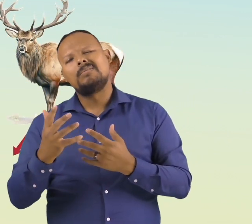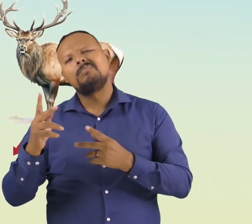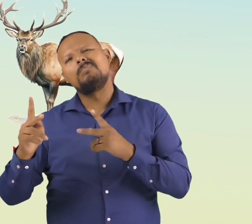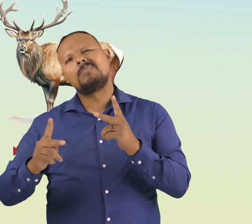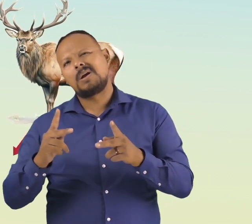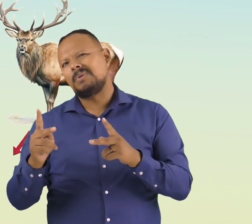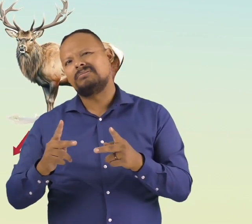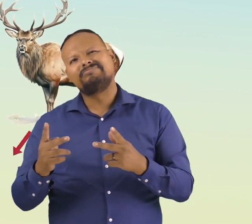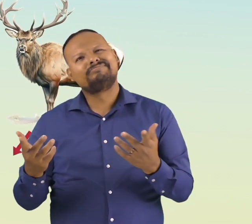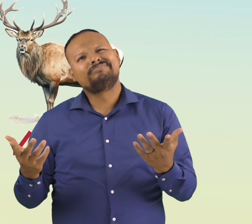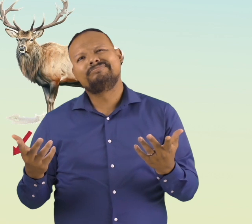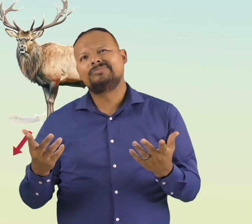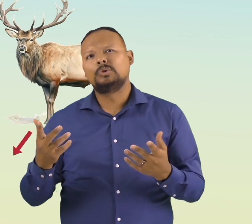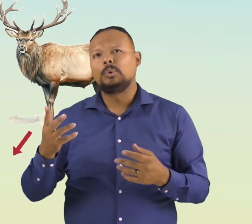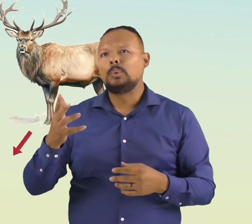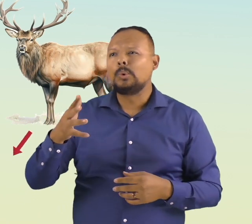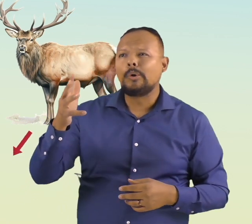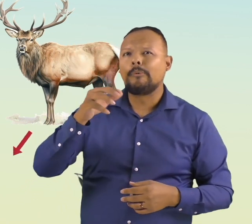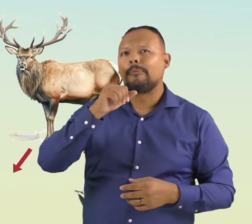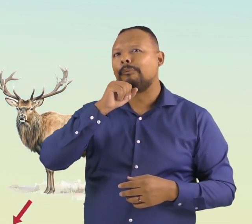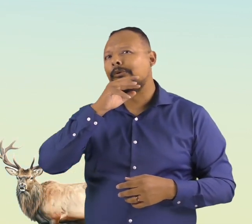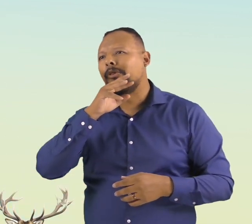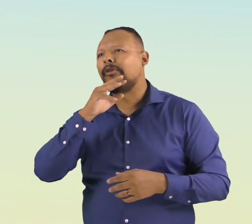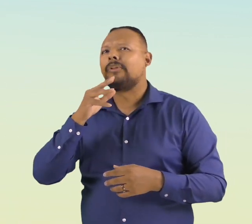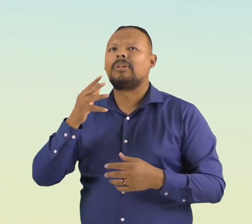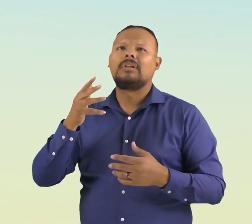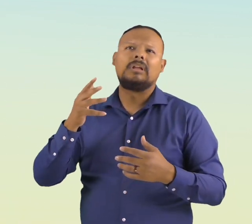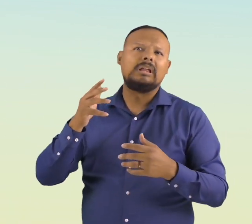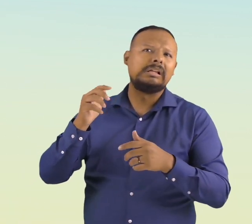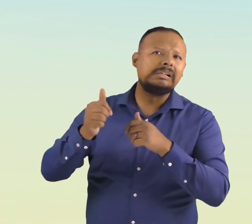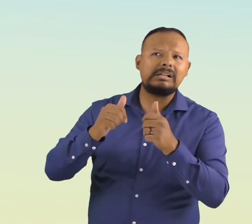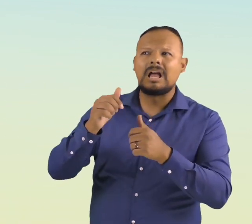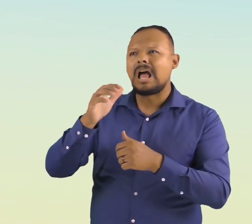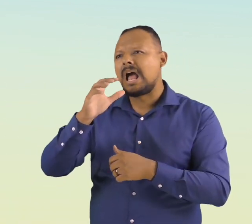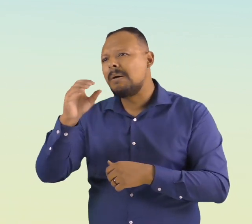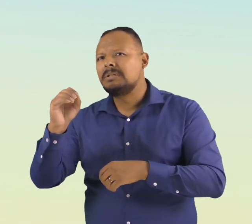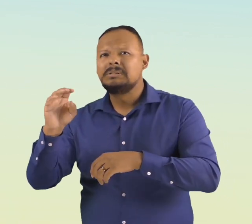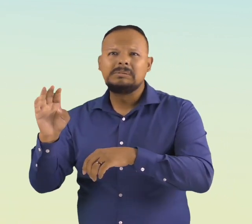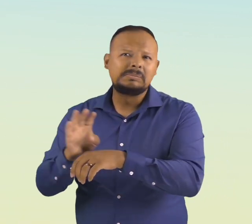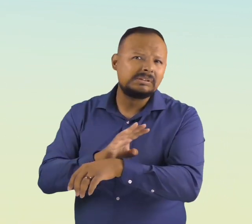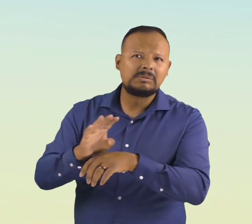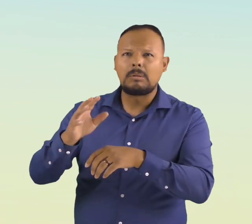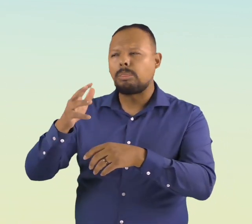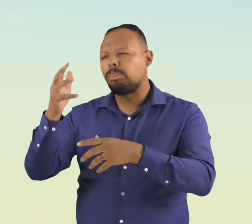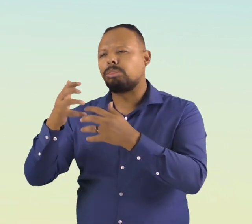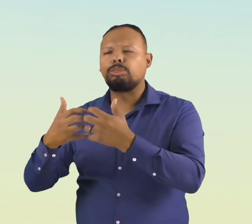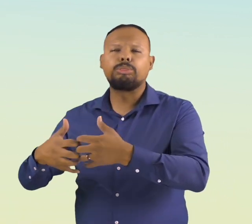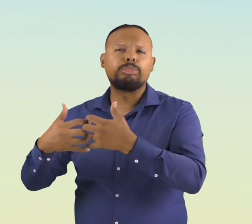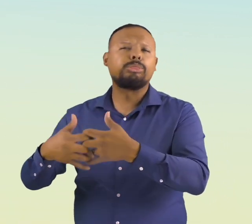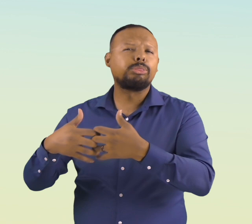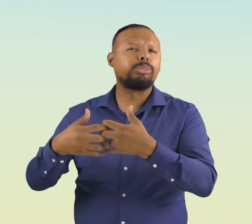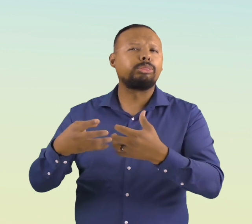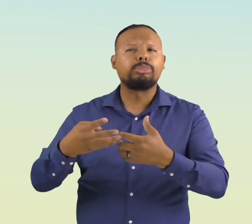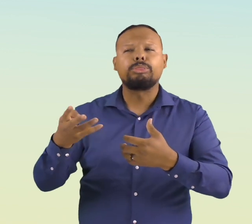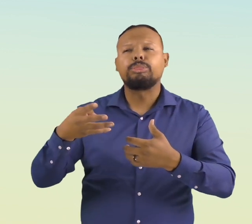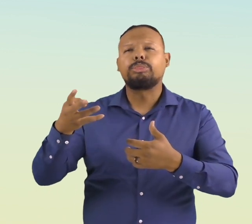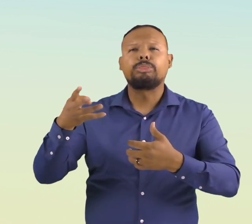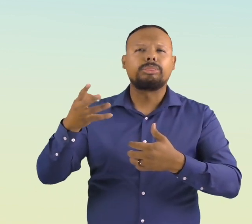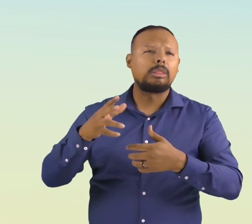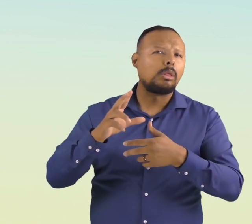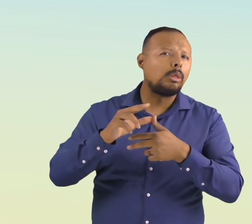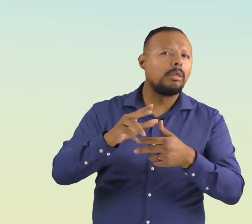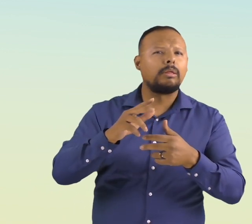Their only predators are humans. However, wolves are becoming more endangered because of pollution,